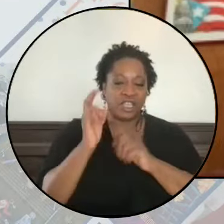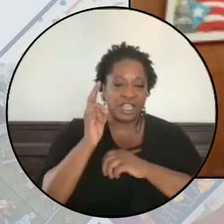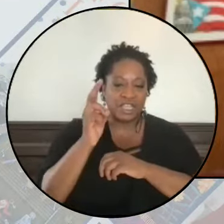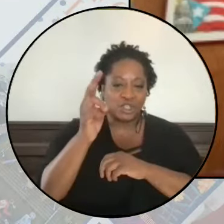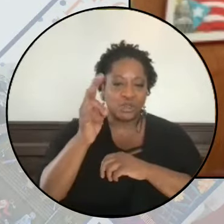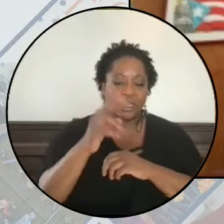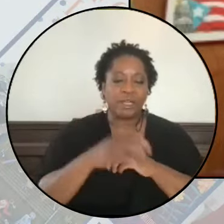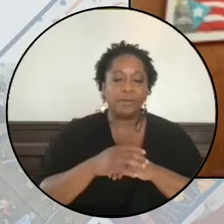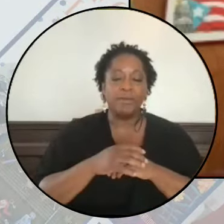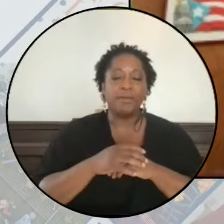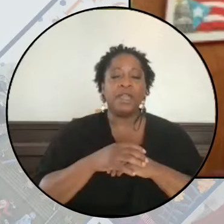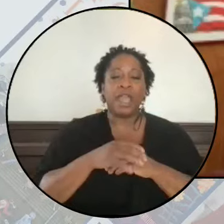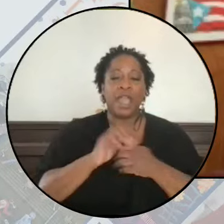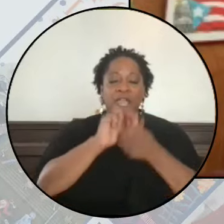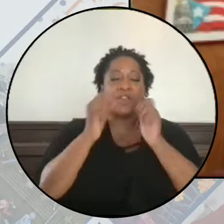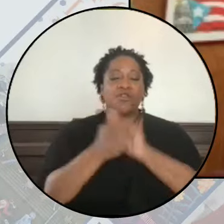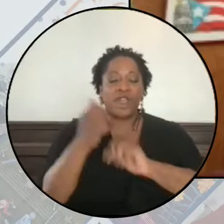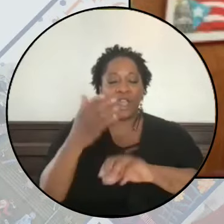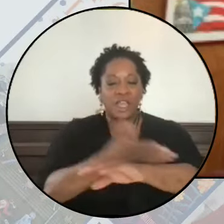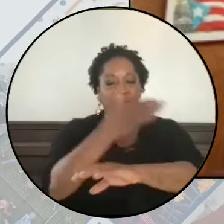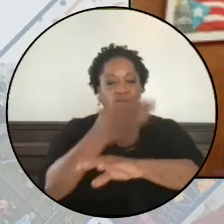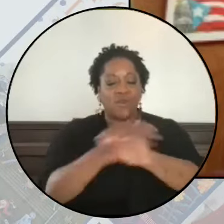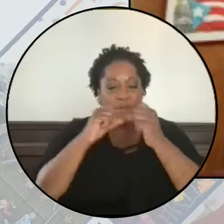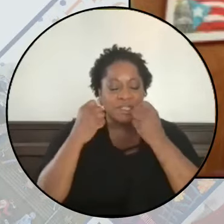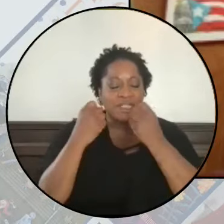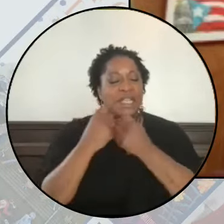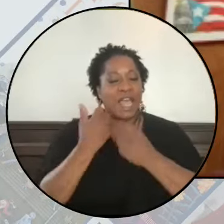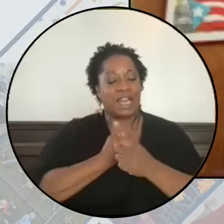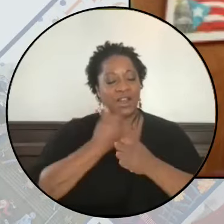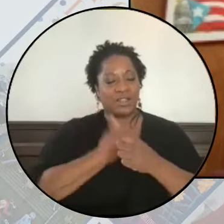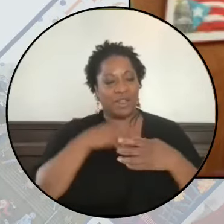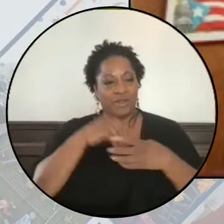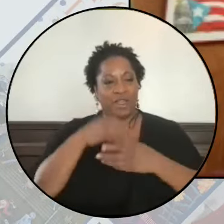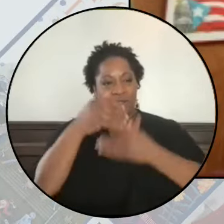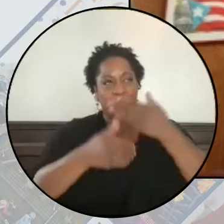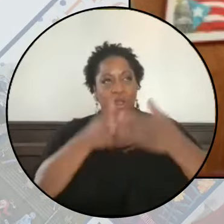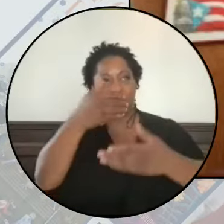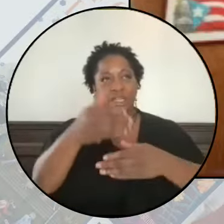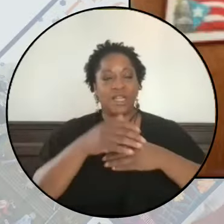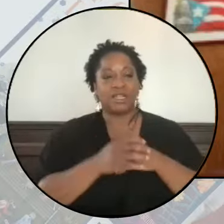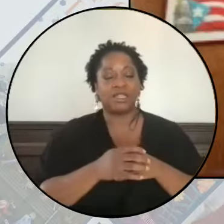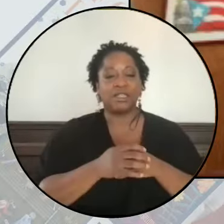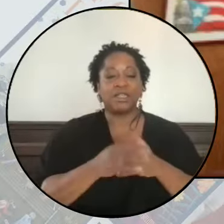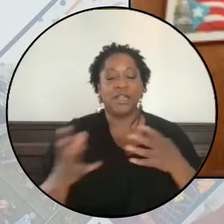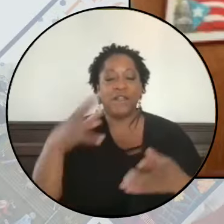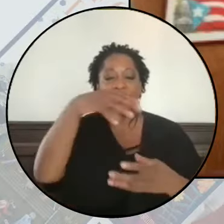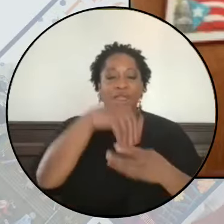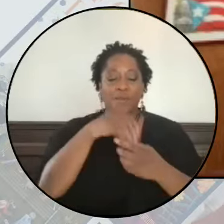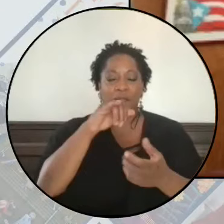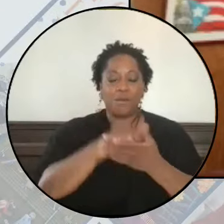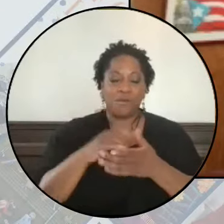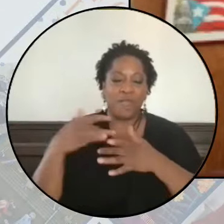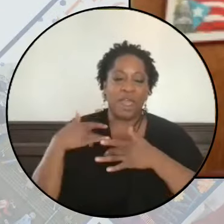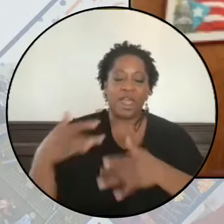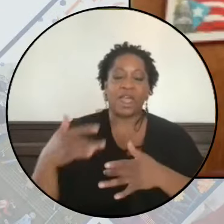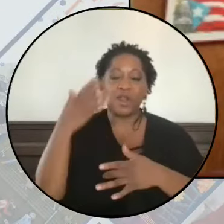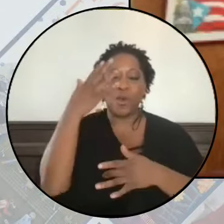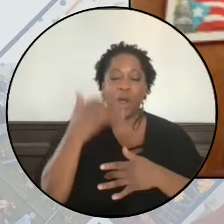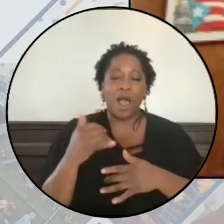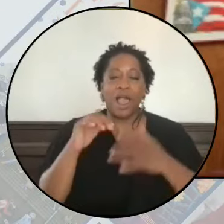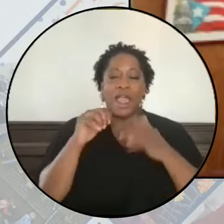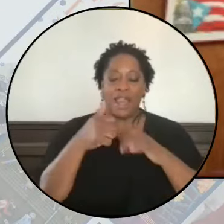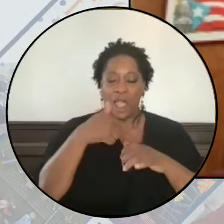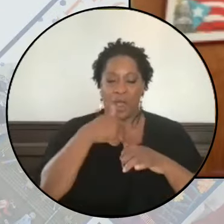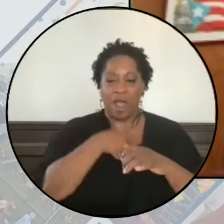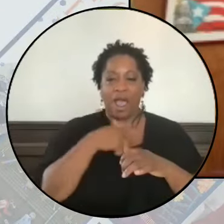history and transforming society and ourselves in the process. The embodiment of that tradition is why and how